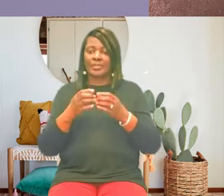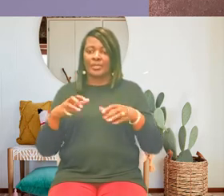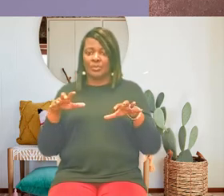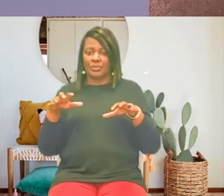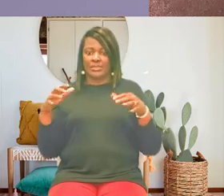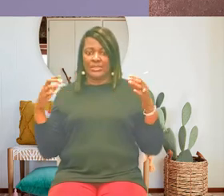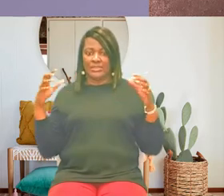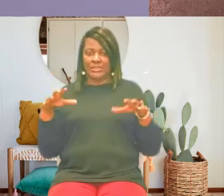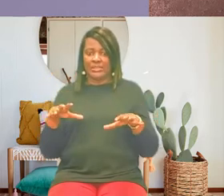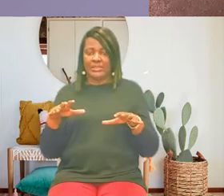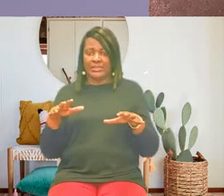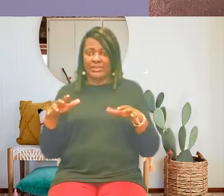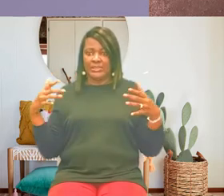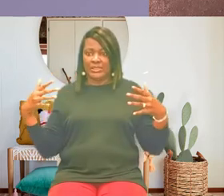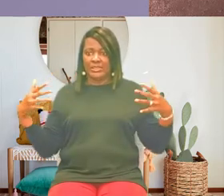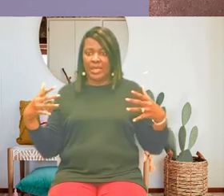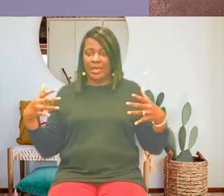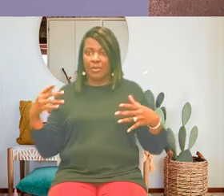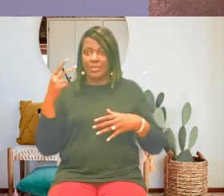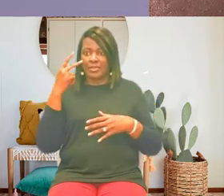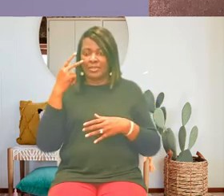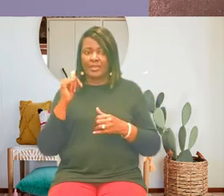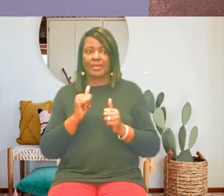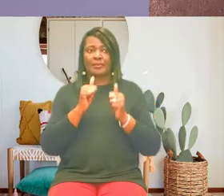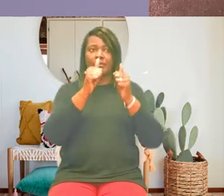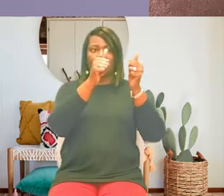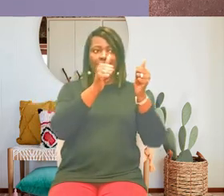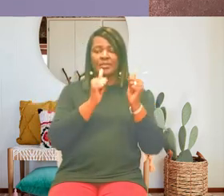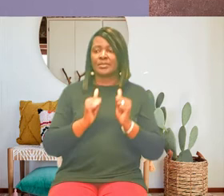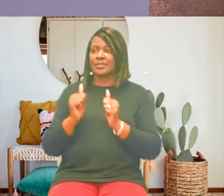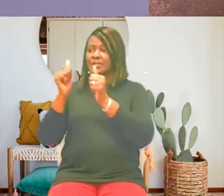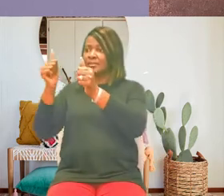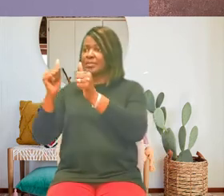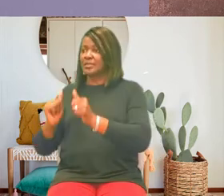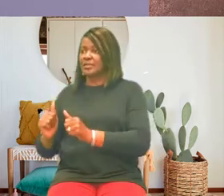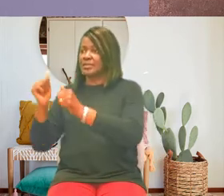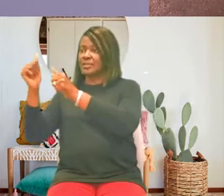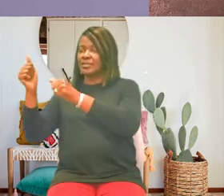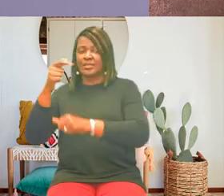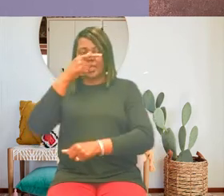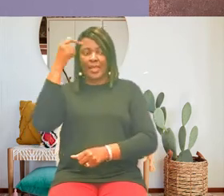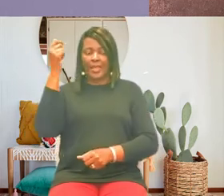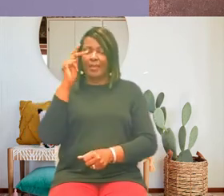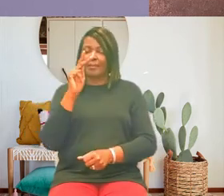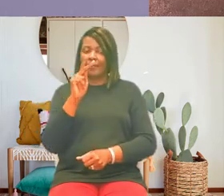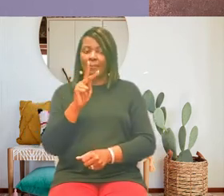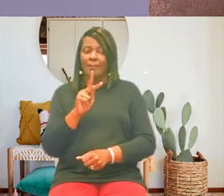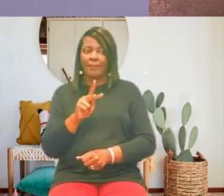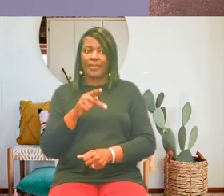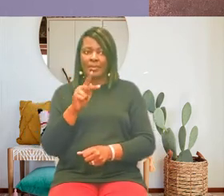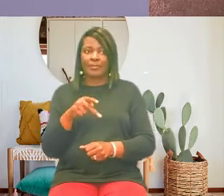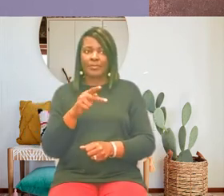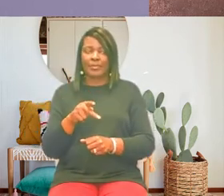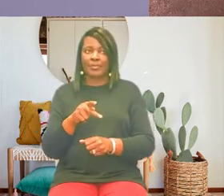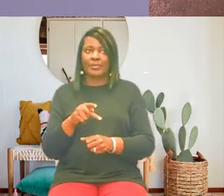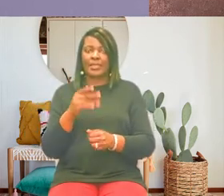sister anne had plastered the room with pictures of black people poor or dying some hanging from